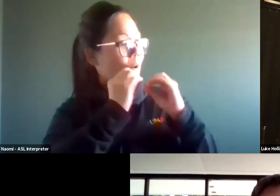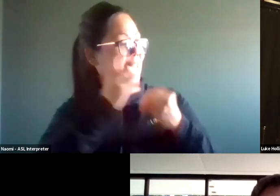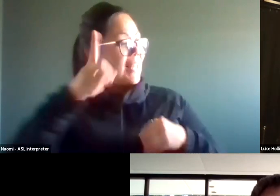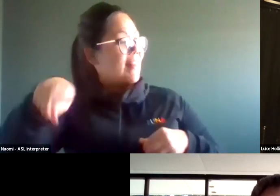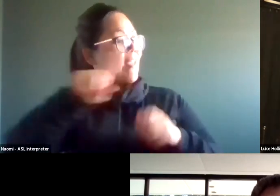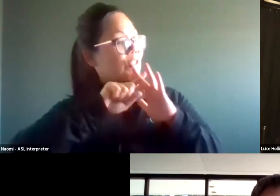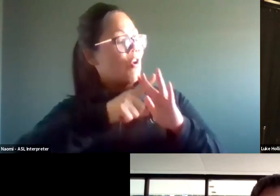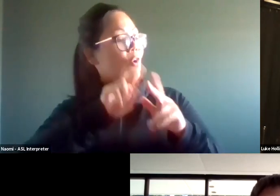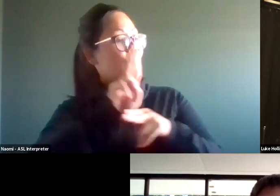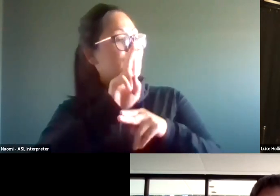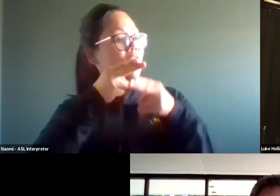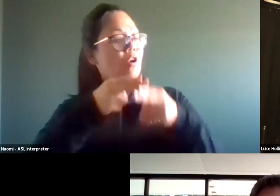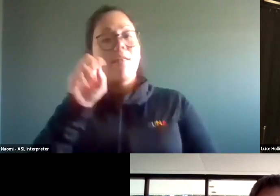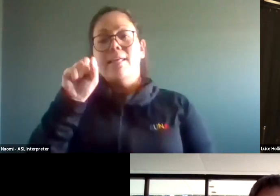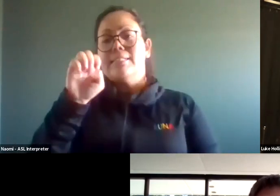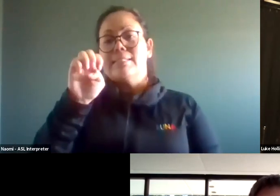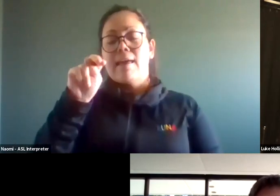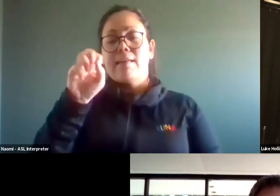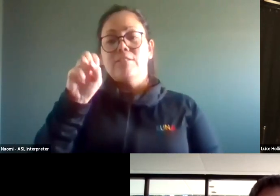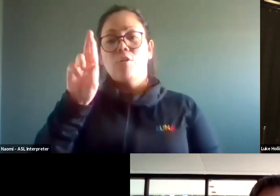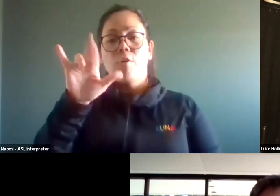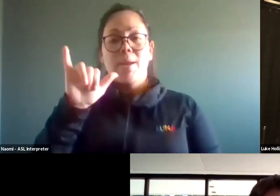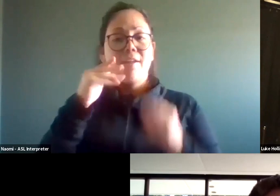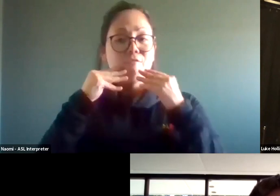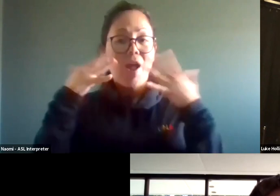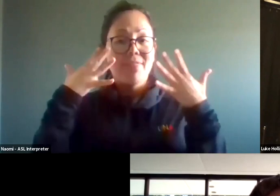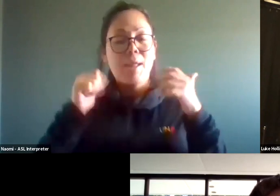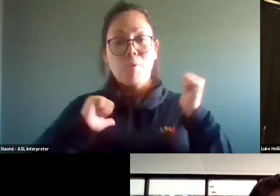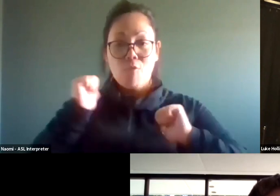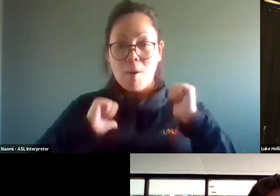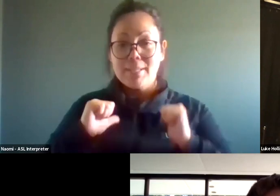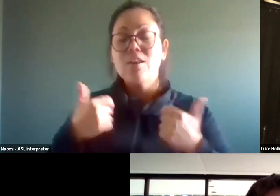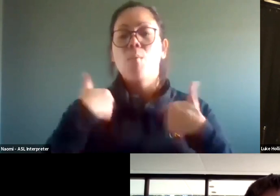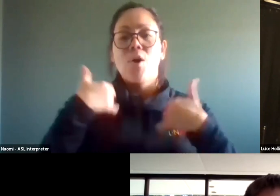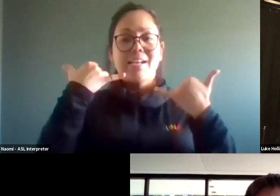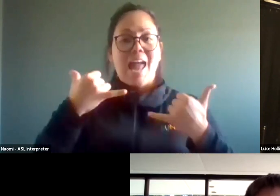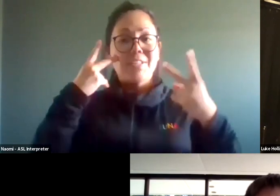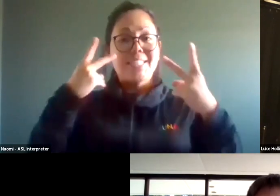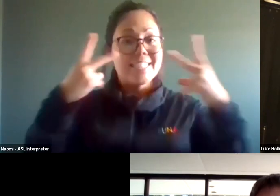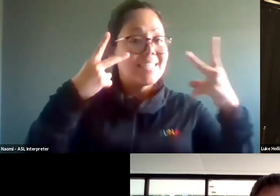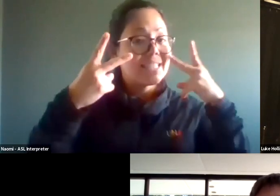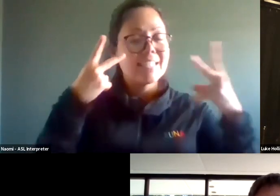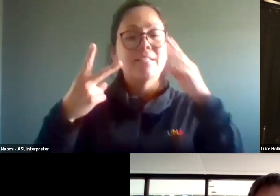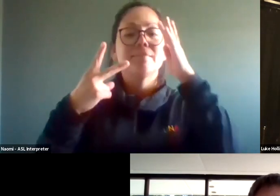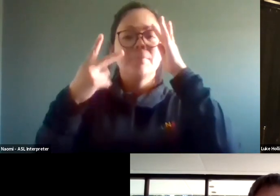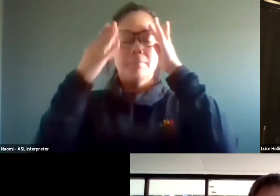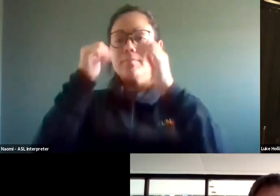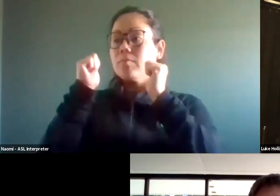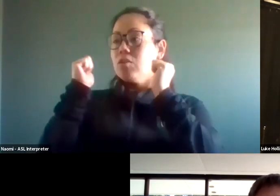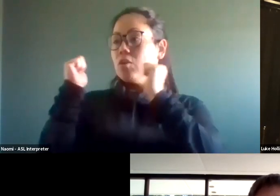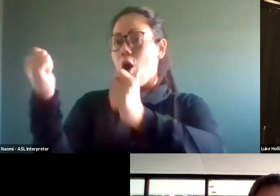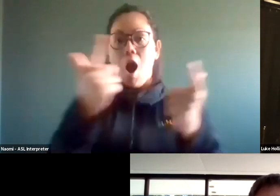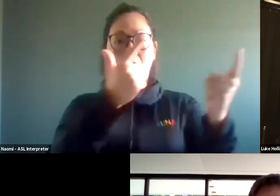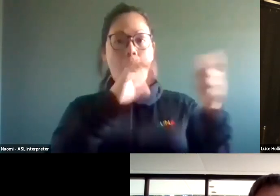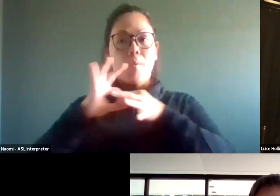started using sensory friendly performances. Um, and we are now beginning to see, because every organization's doing it,